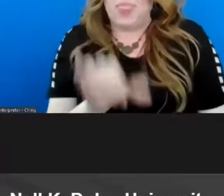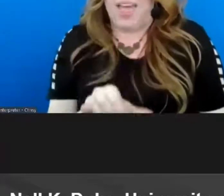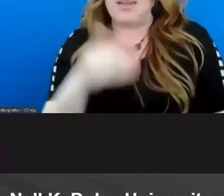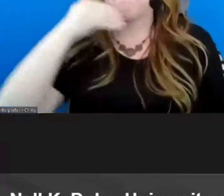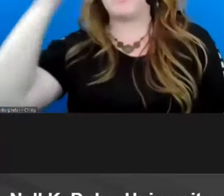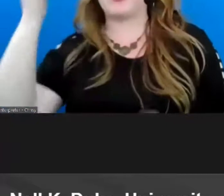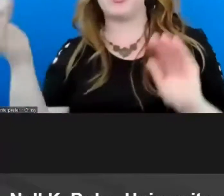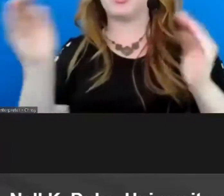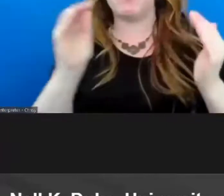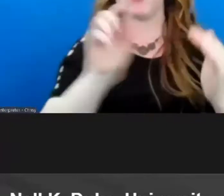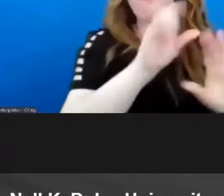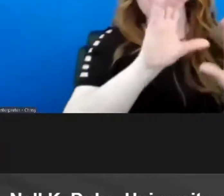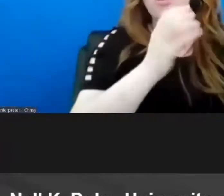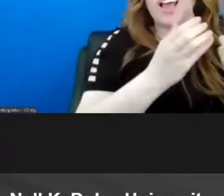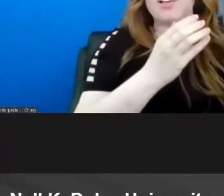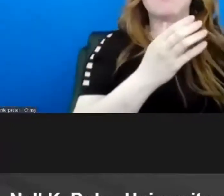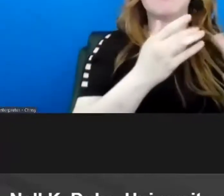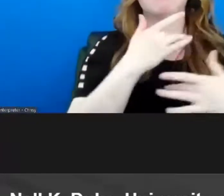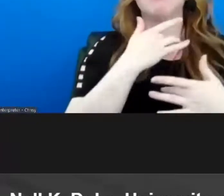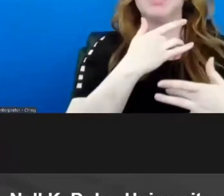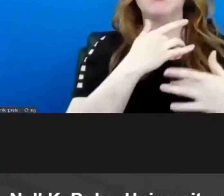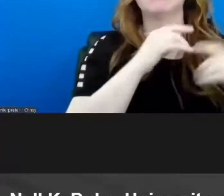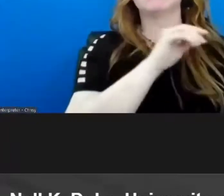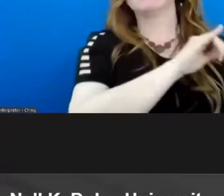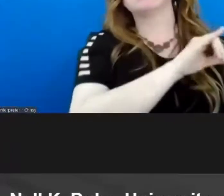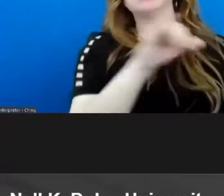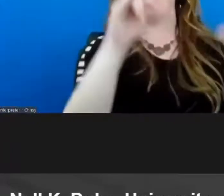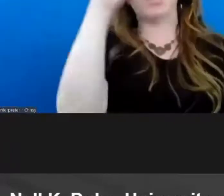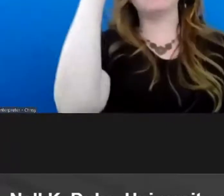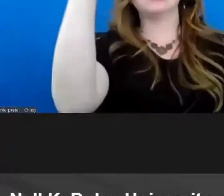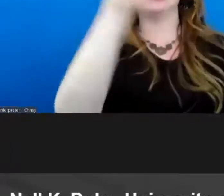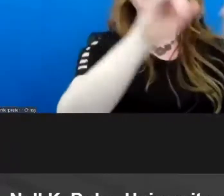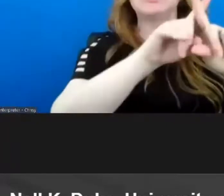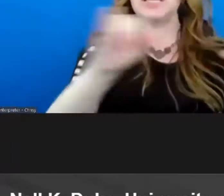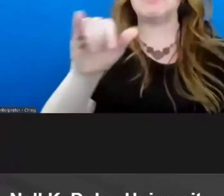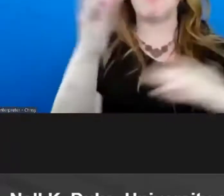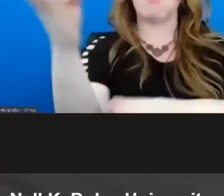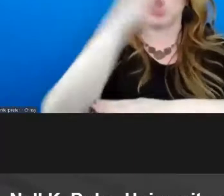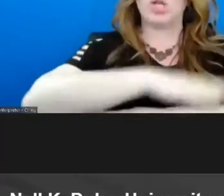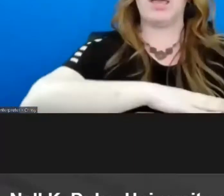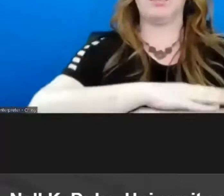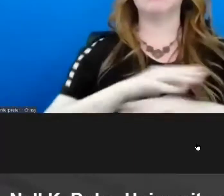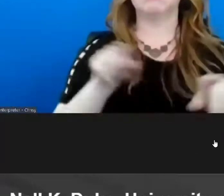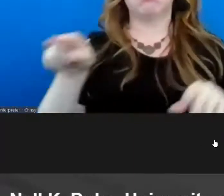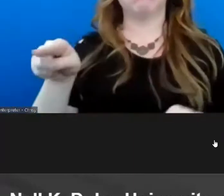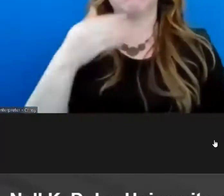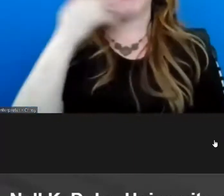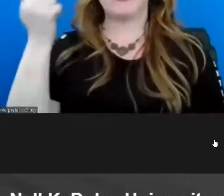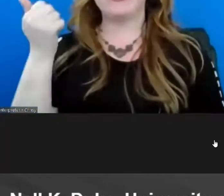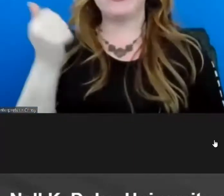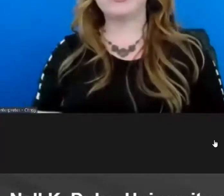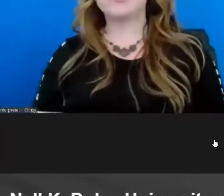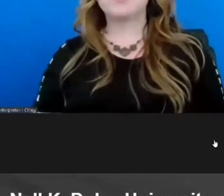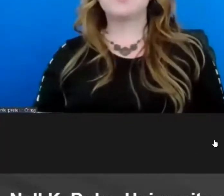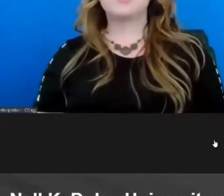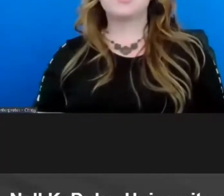um that take uh you know everybody get the exact same thing at the exact same time all day approach oh